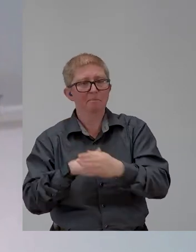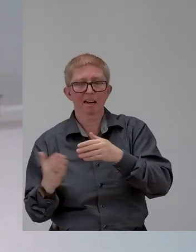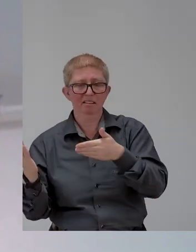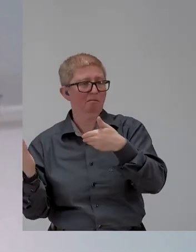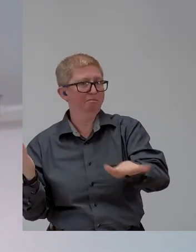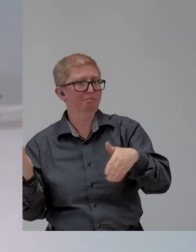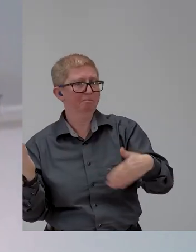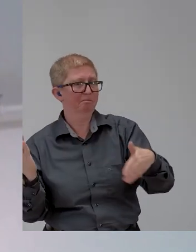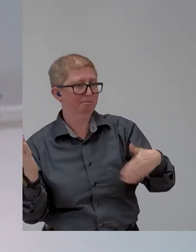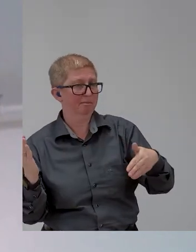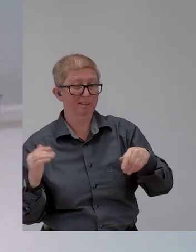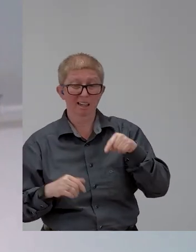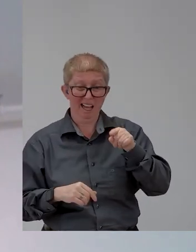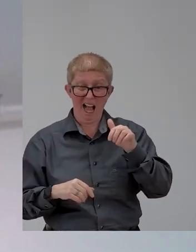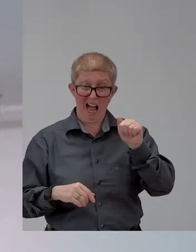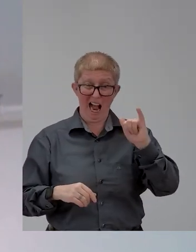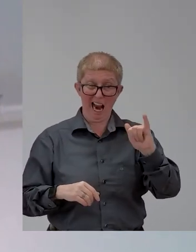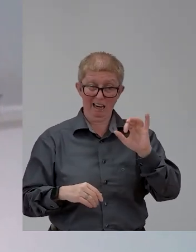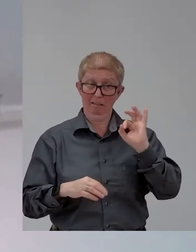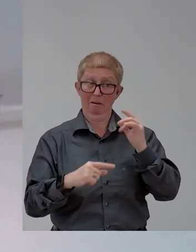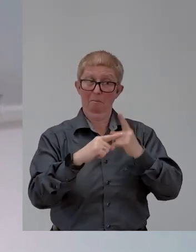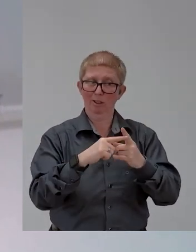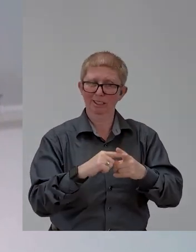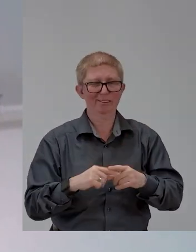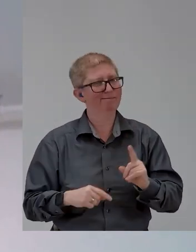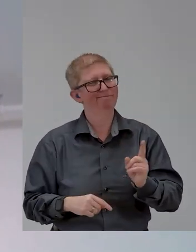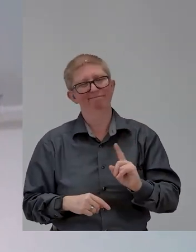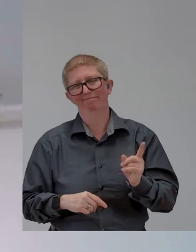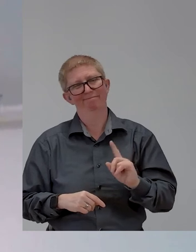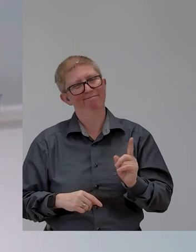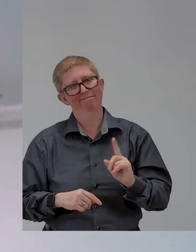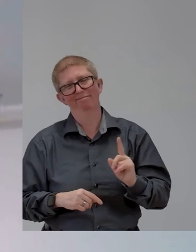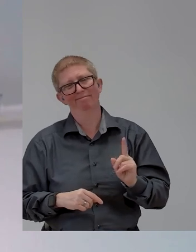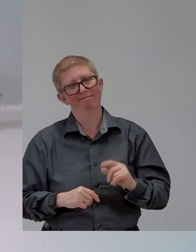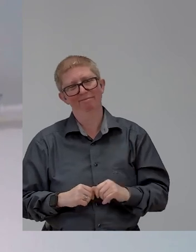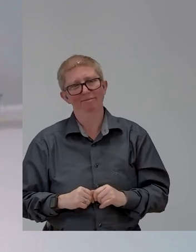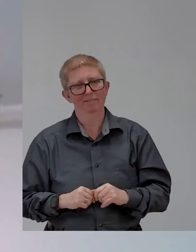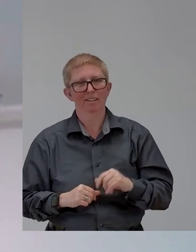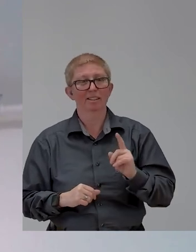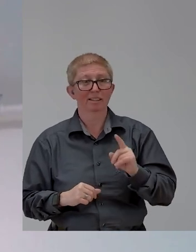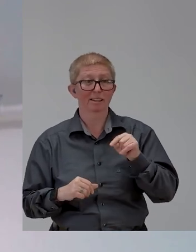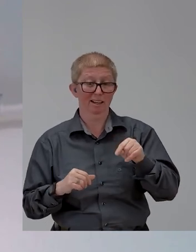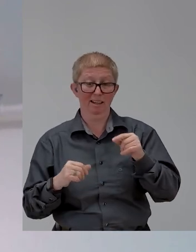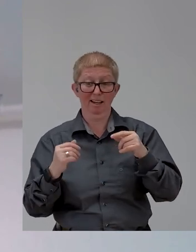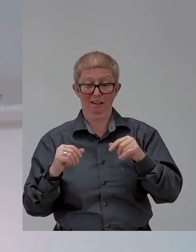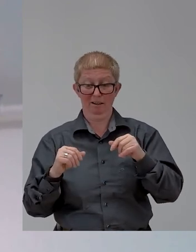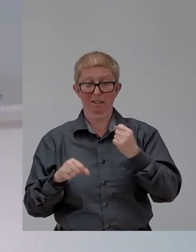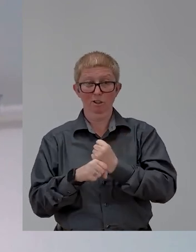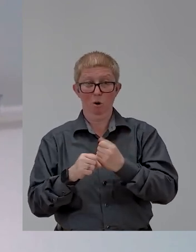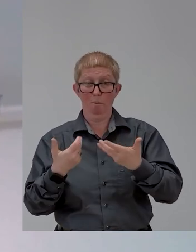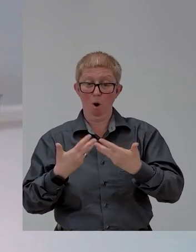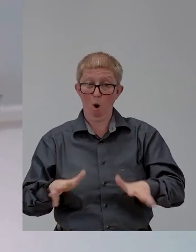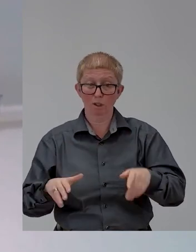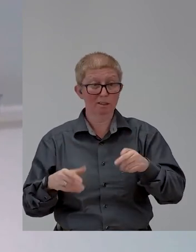world lost to AI, lost to these machines. And there are expected to be at least a billion more people on the planet.